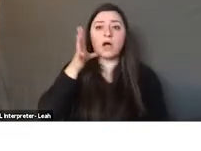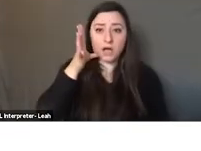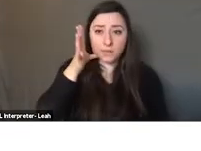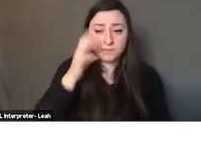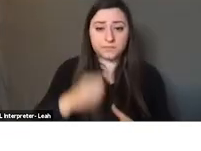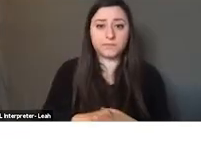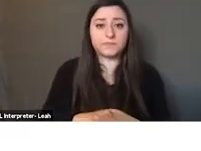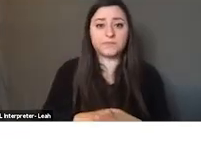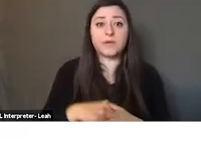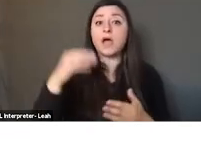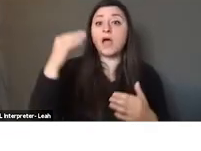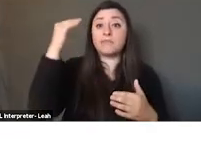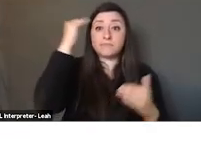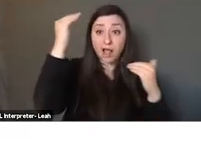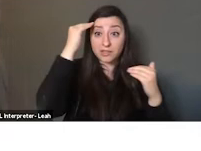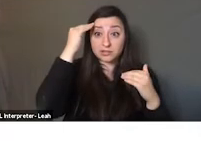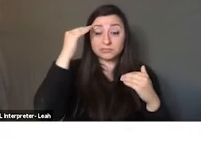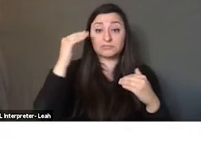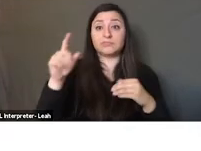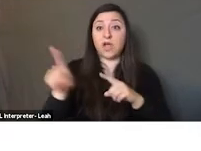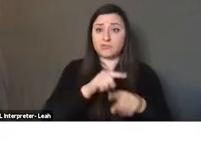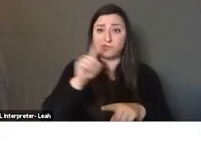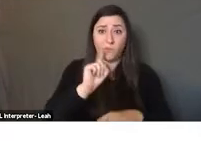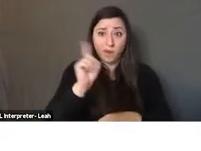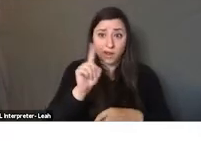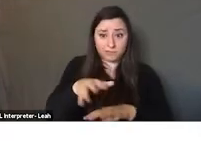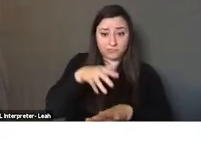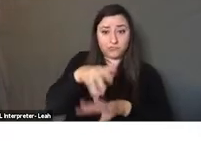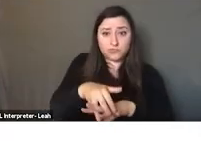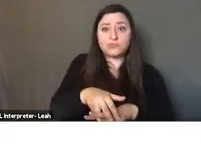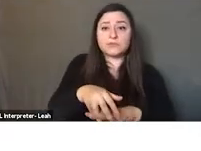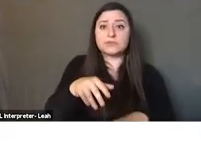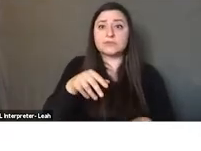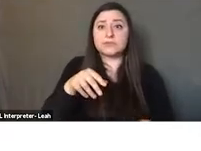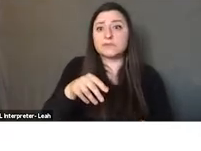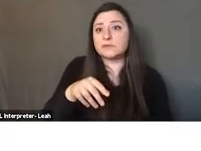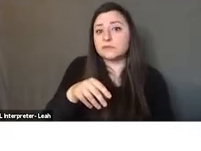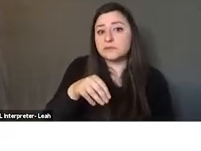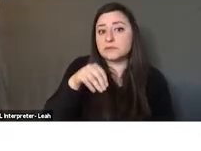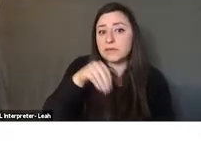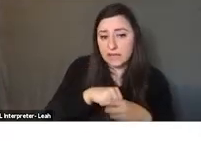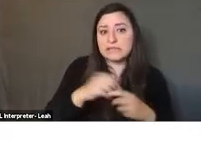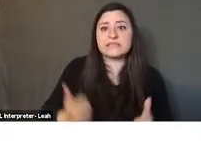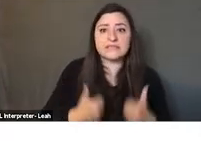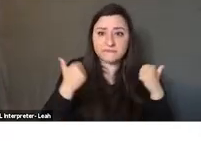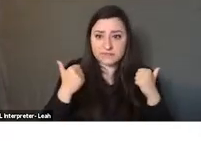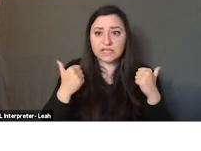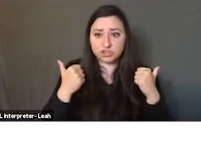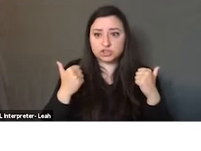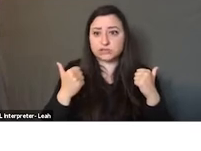knowledge that also found its roots in older civilization and this helped